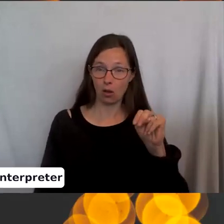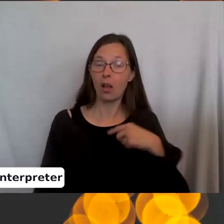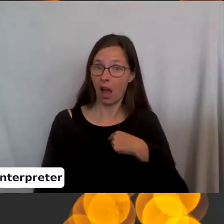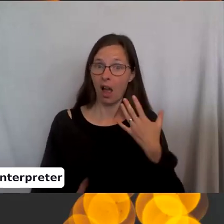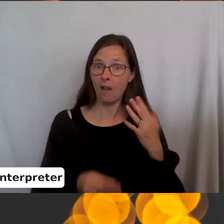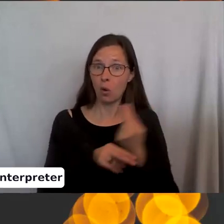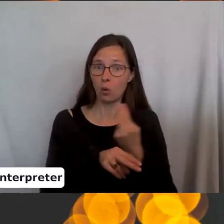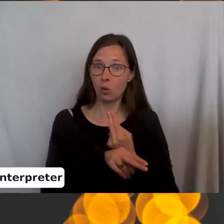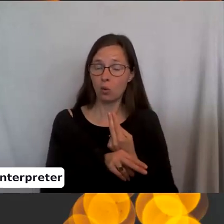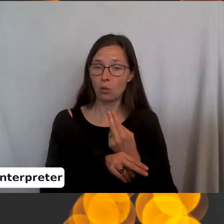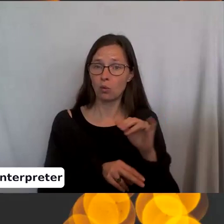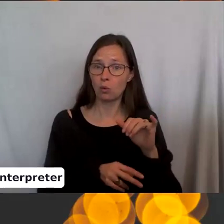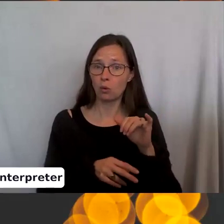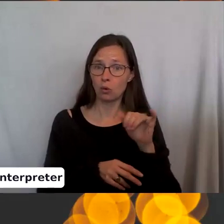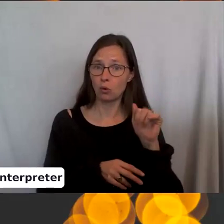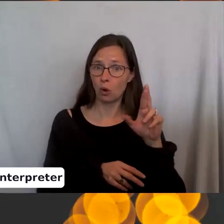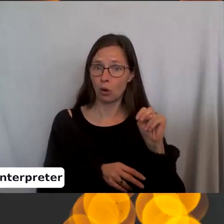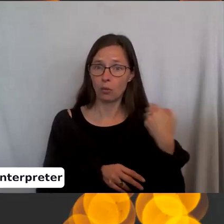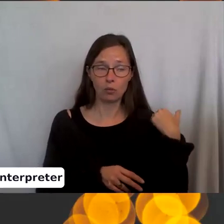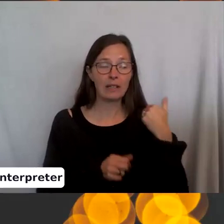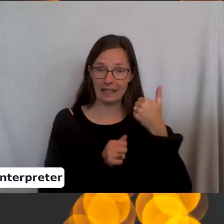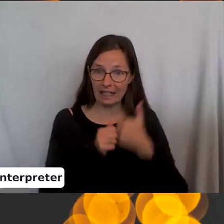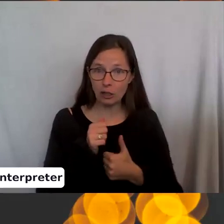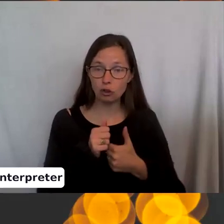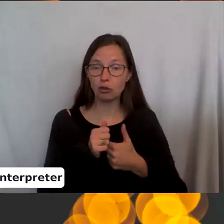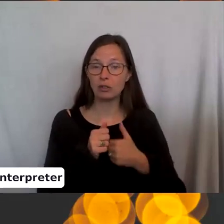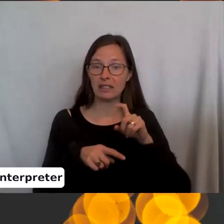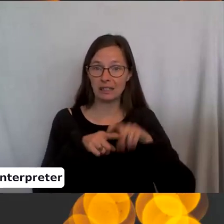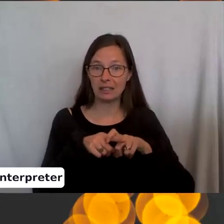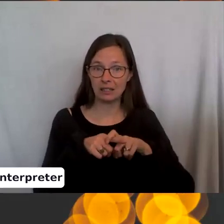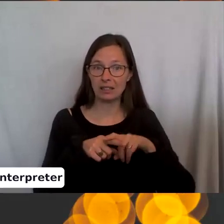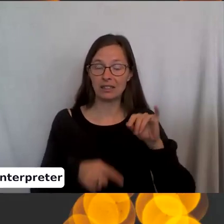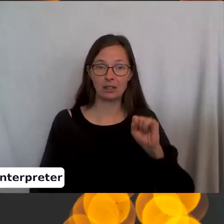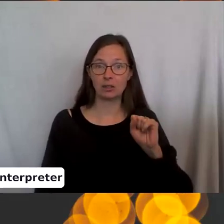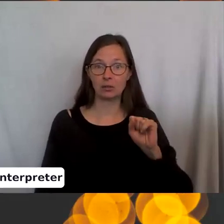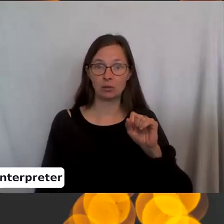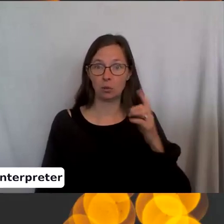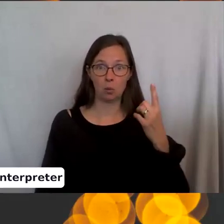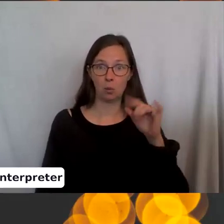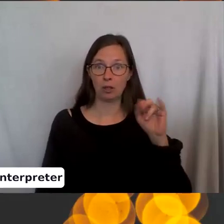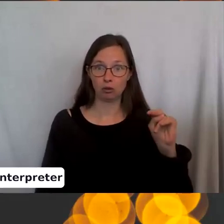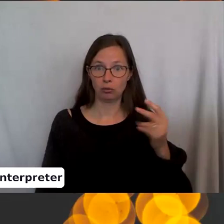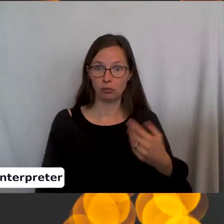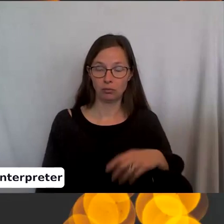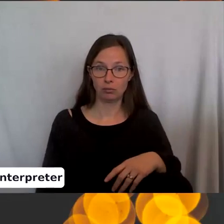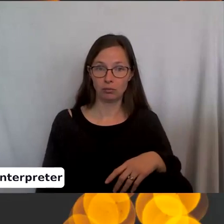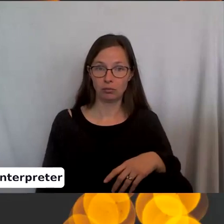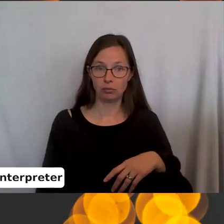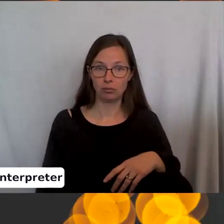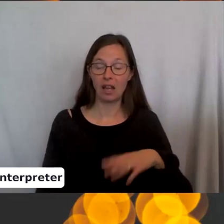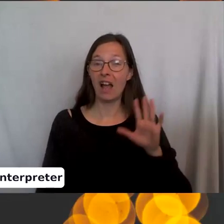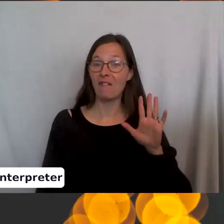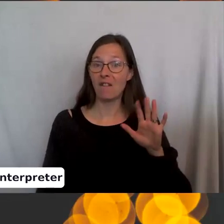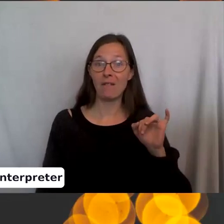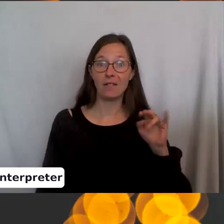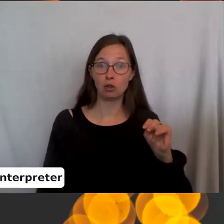before where each stitch is like between half an inch and an inch each. So a five inch scarf would be five or